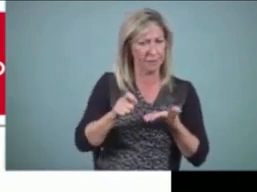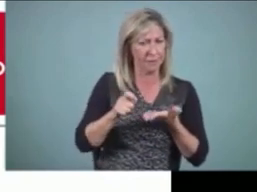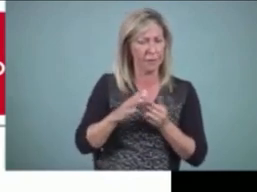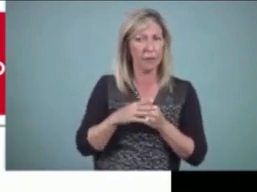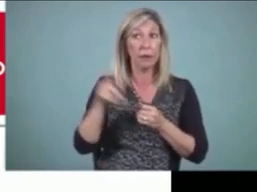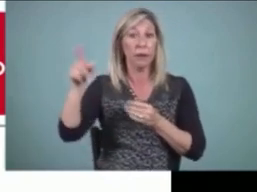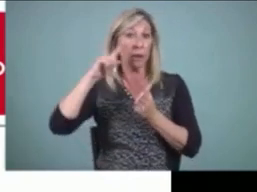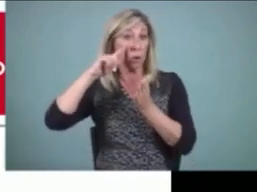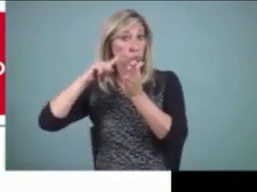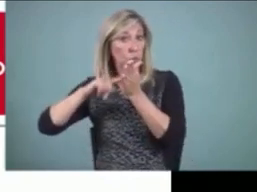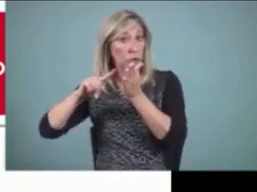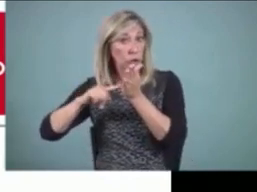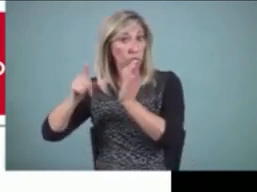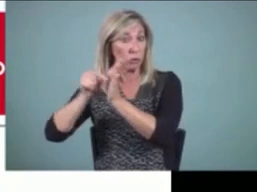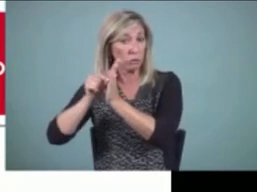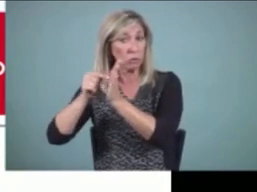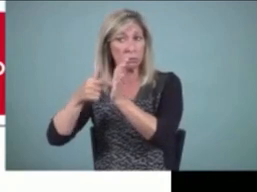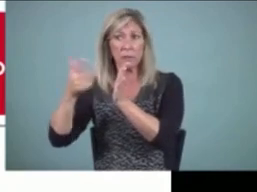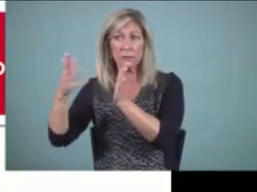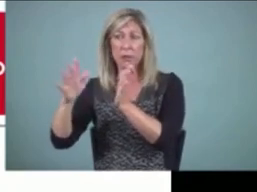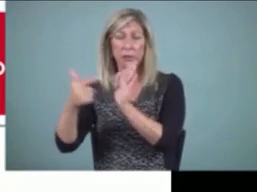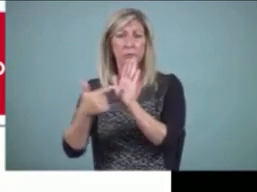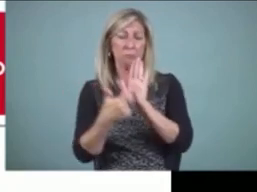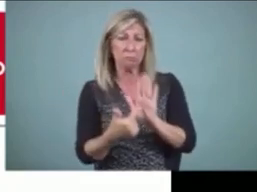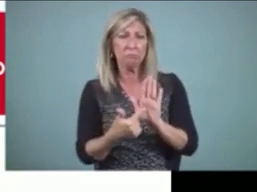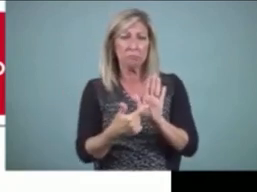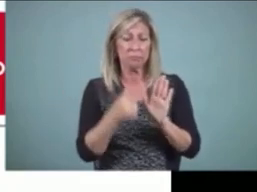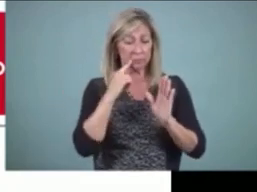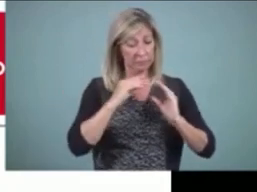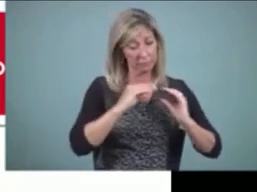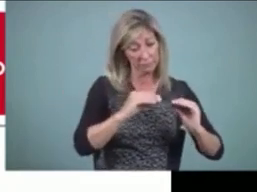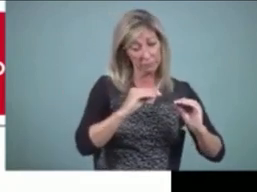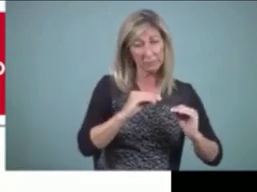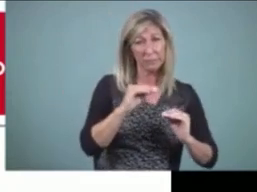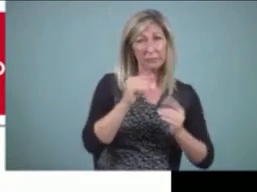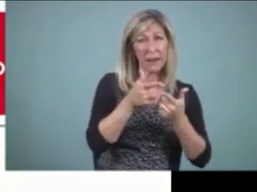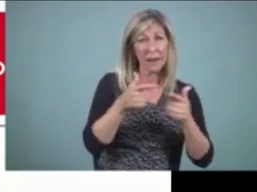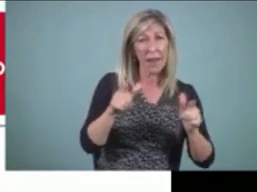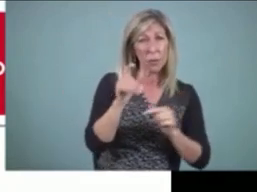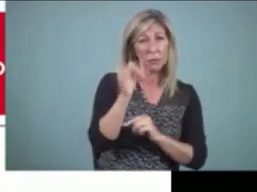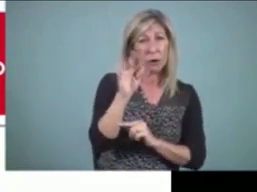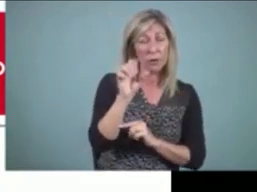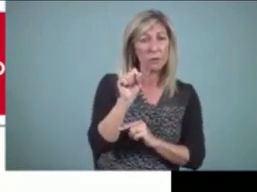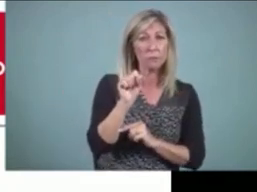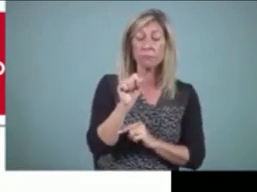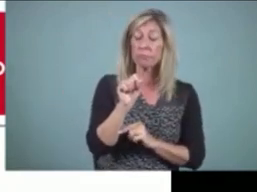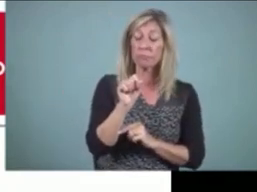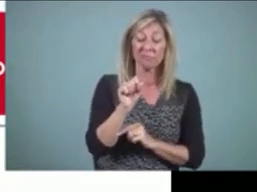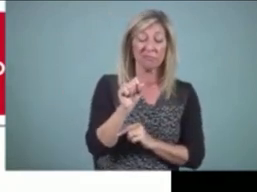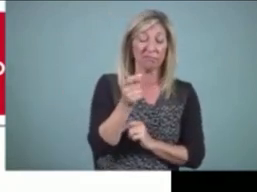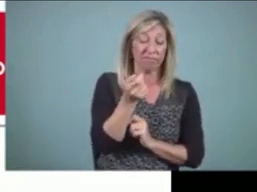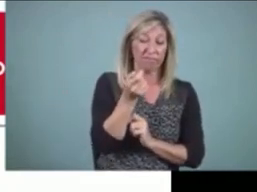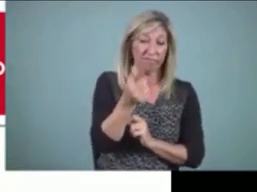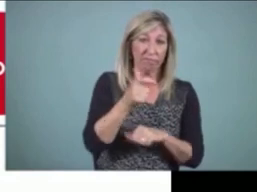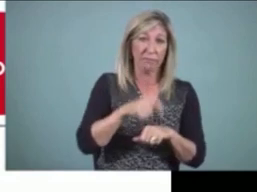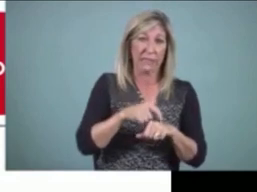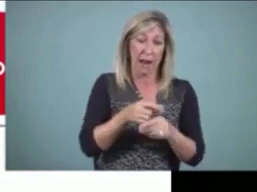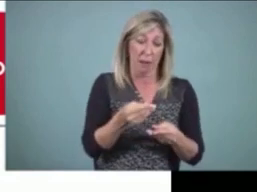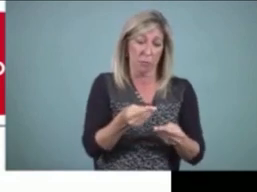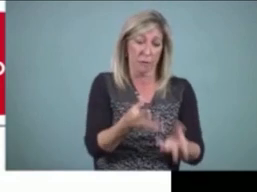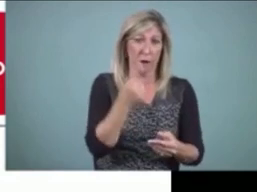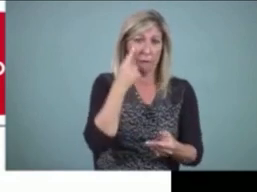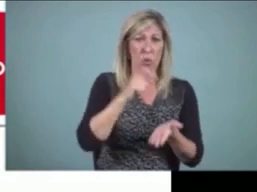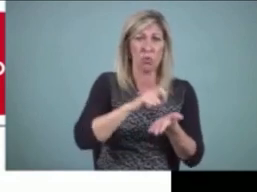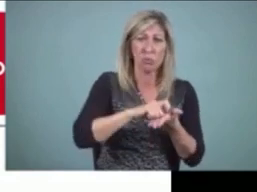shows is in the teaching of language arts, we actually spend very, very little time having children write. Yet we